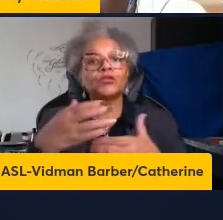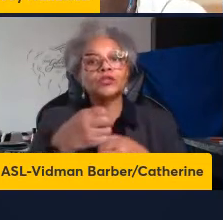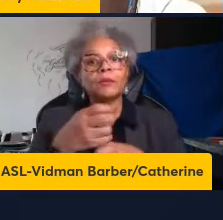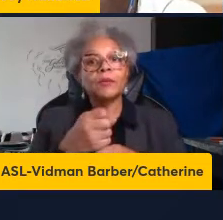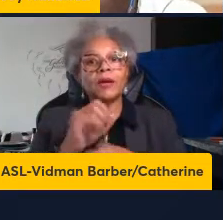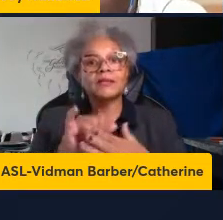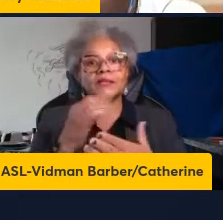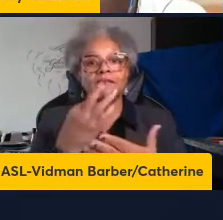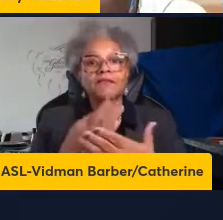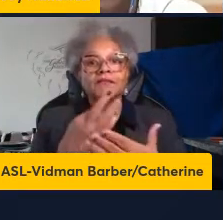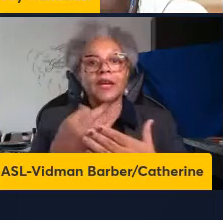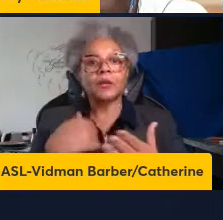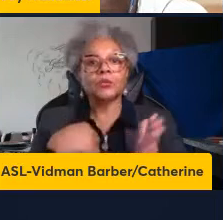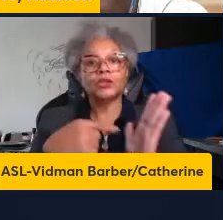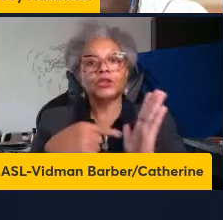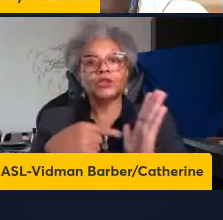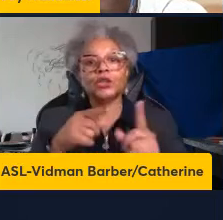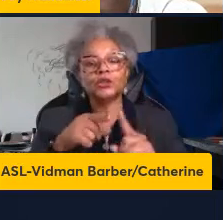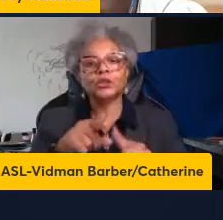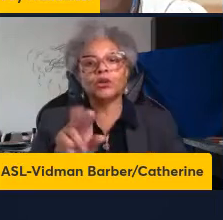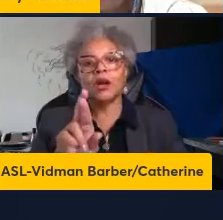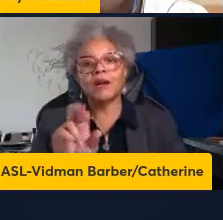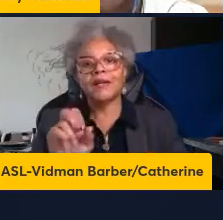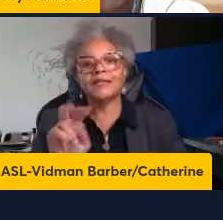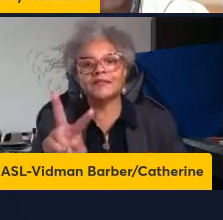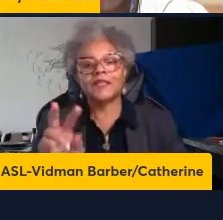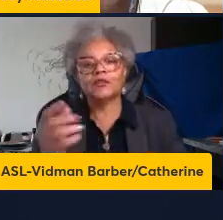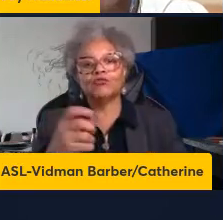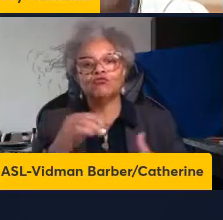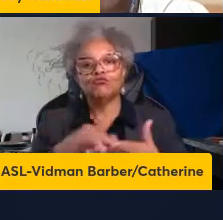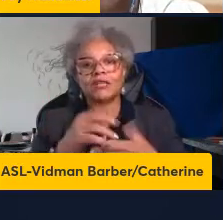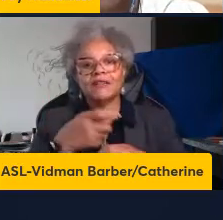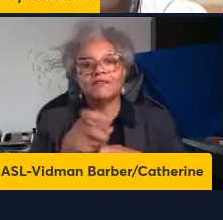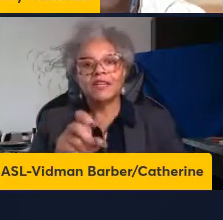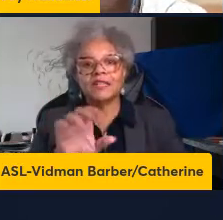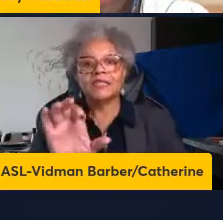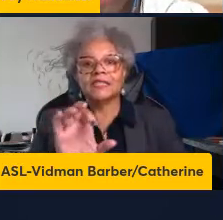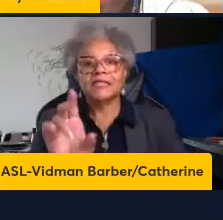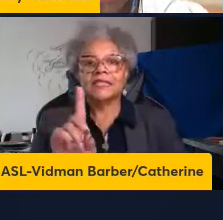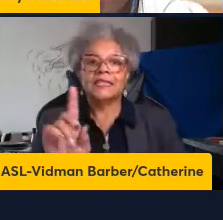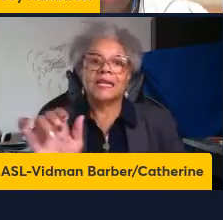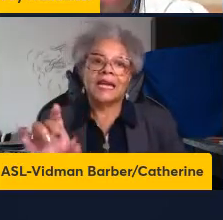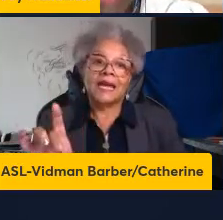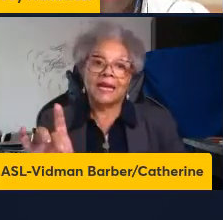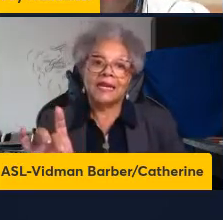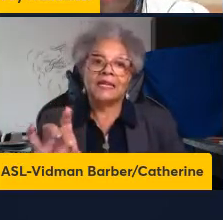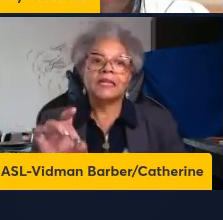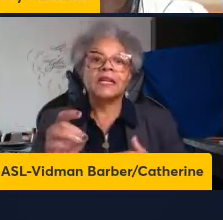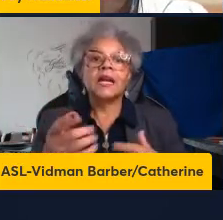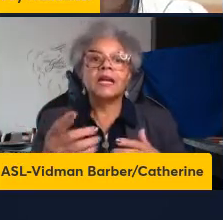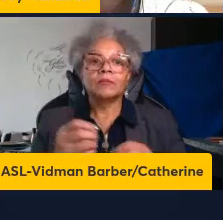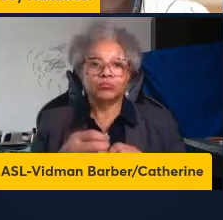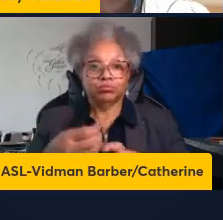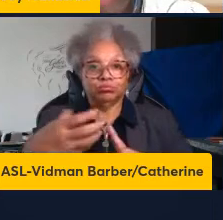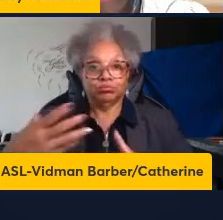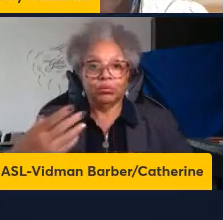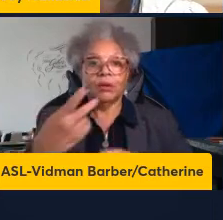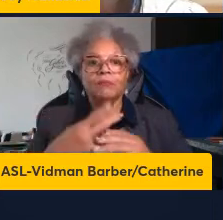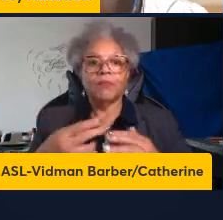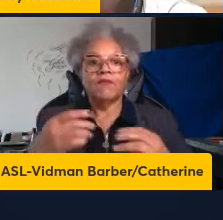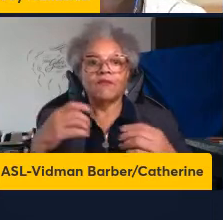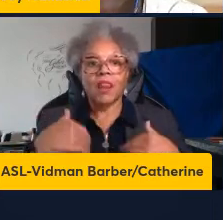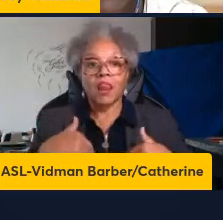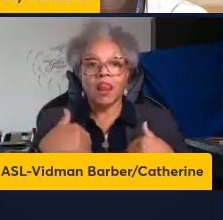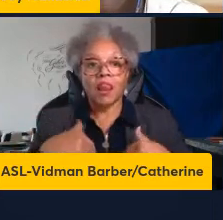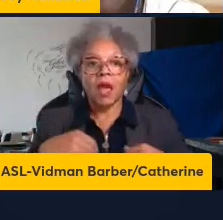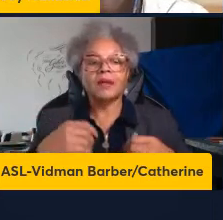we showed that during RSV reinfection CD8 TREM cells expand in both the lungs and the airways after four days